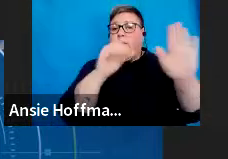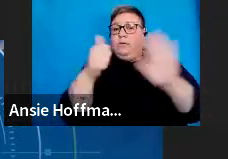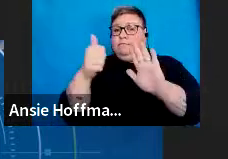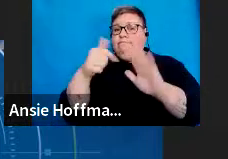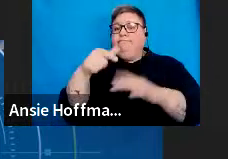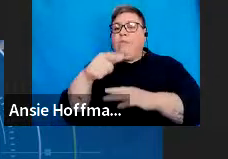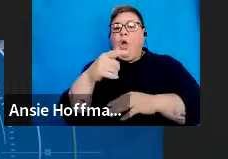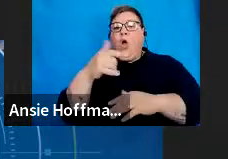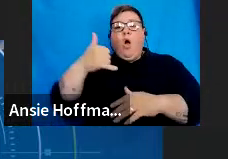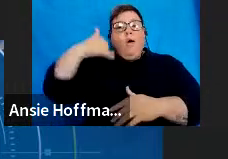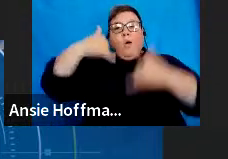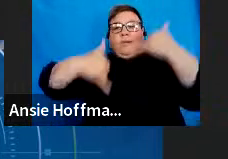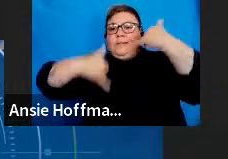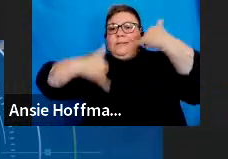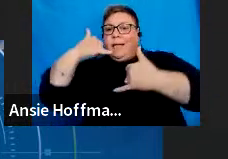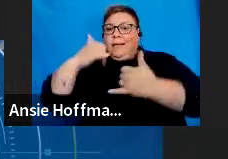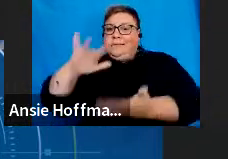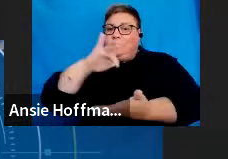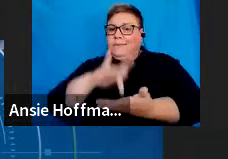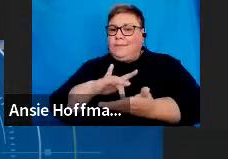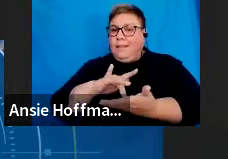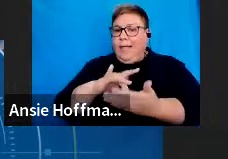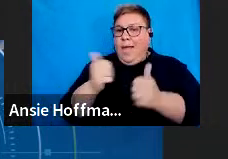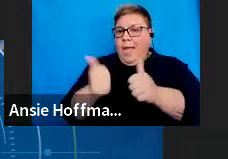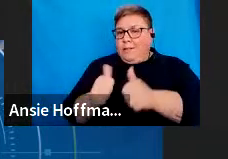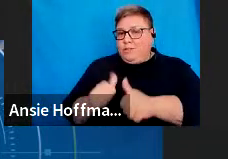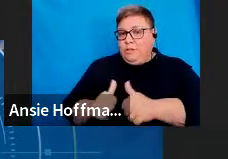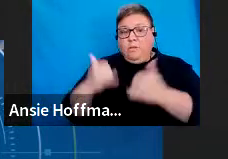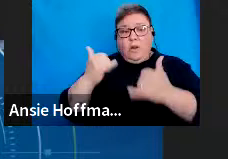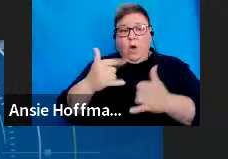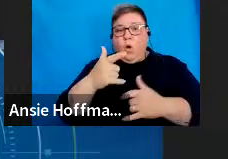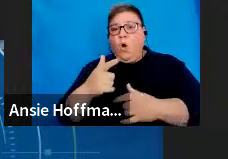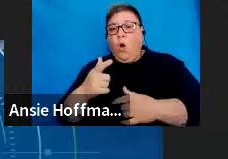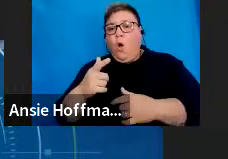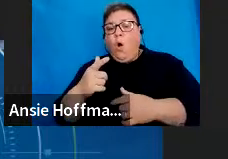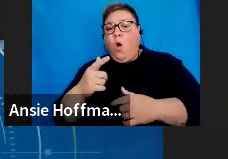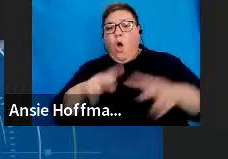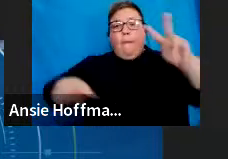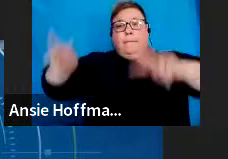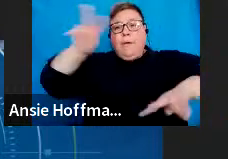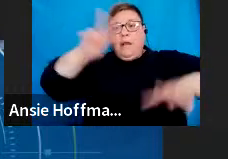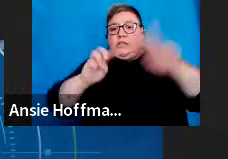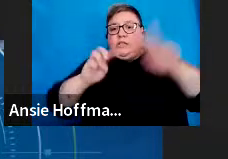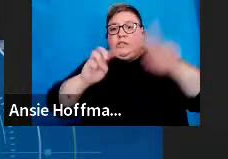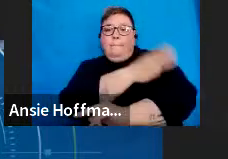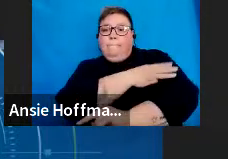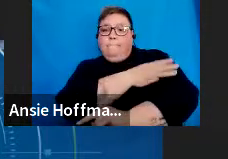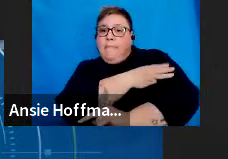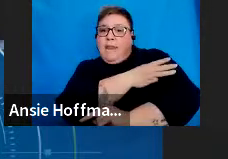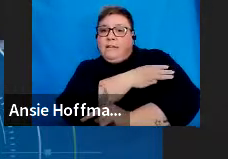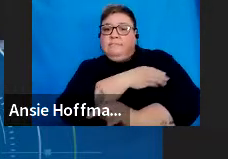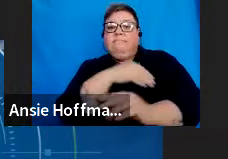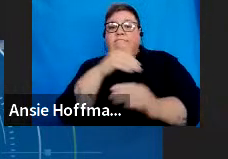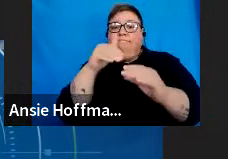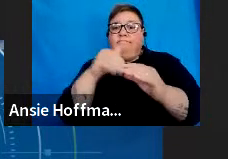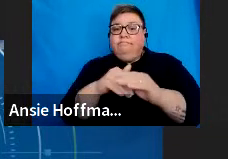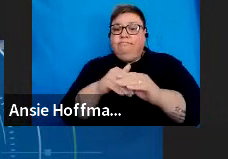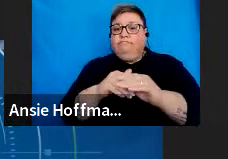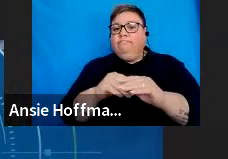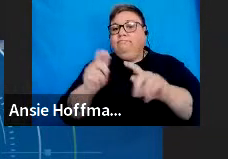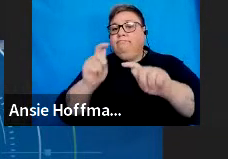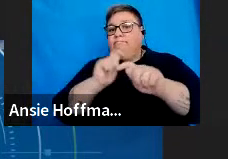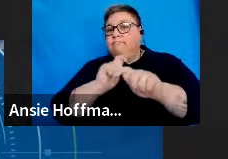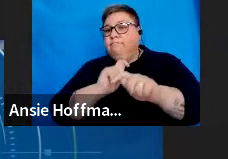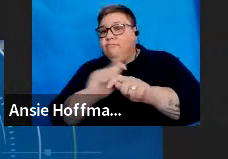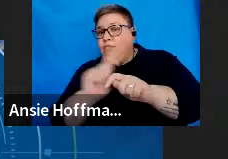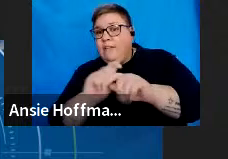agent and is now an operations manager in the text-based broadening and education division. She has